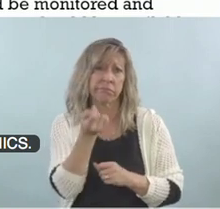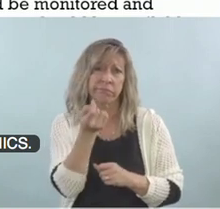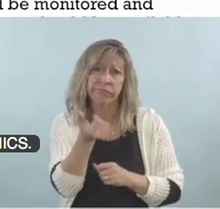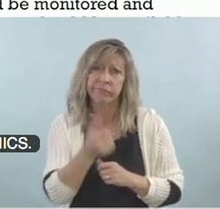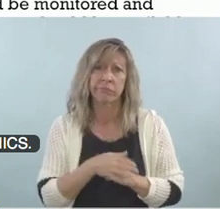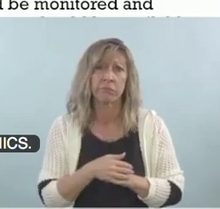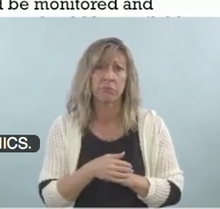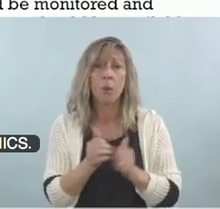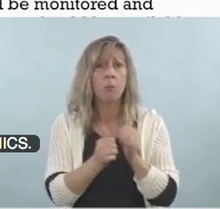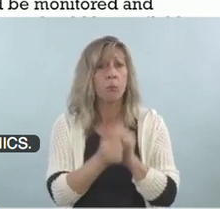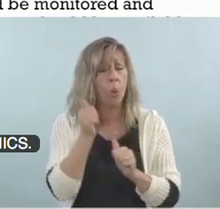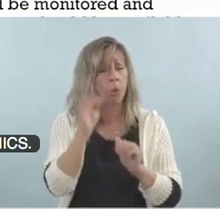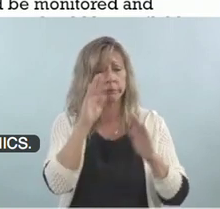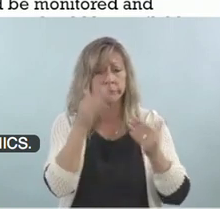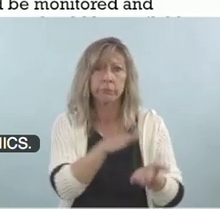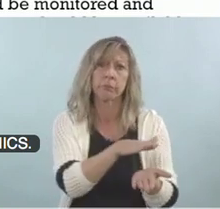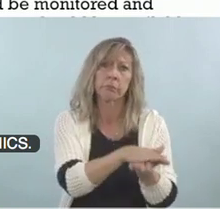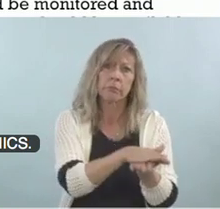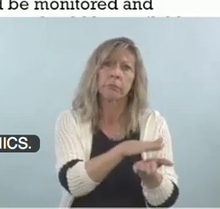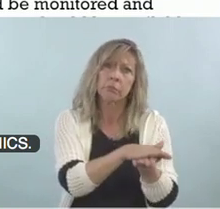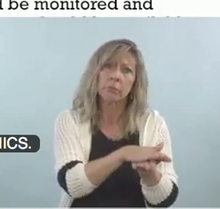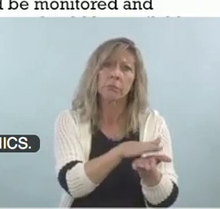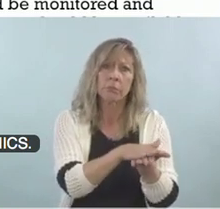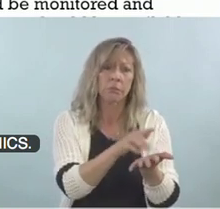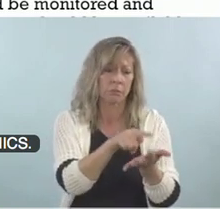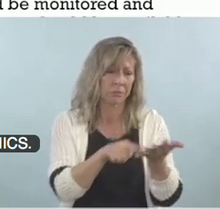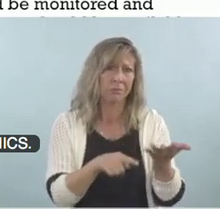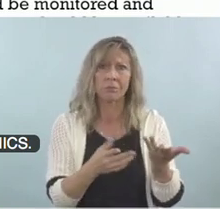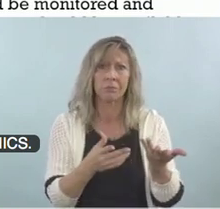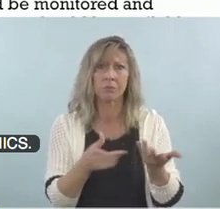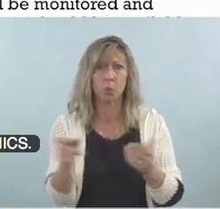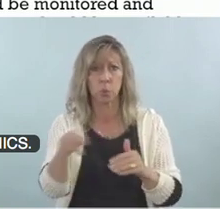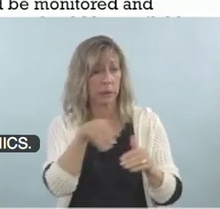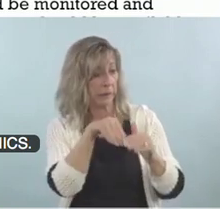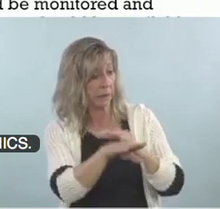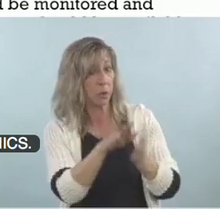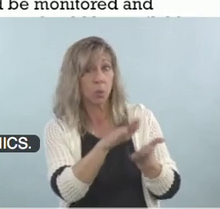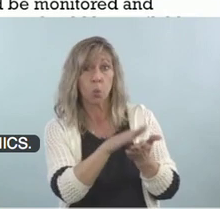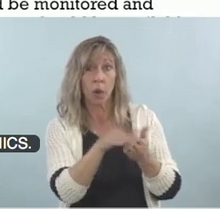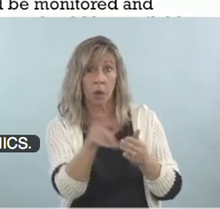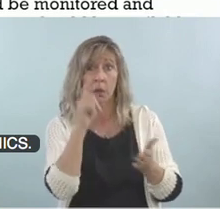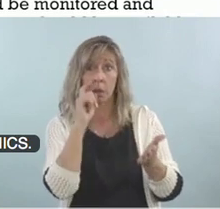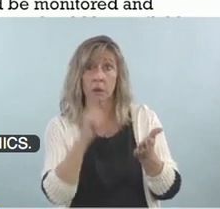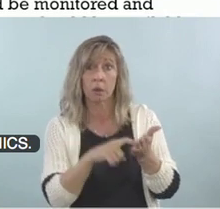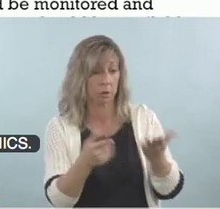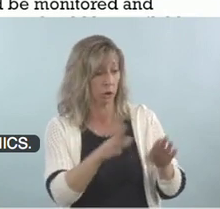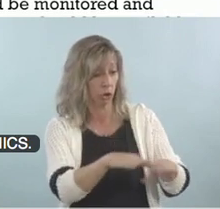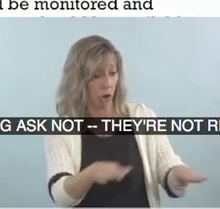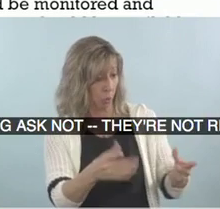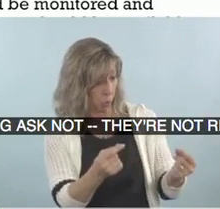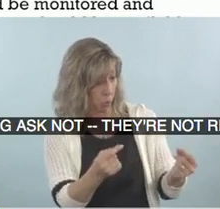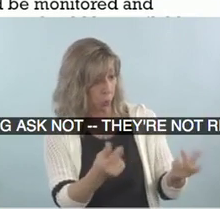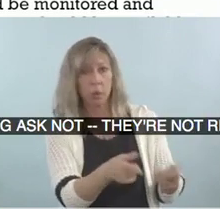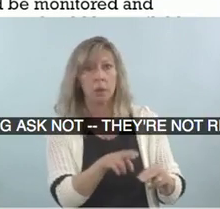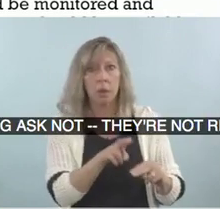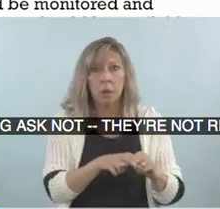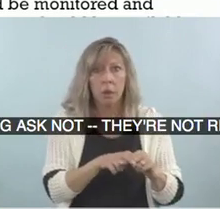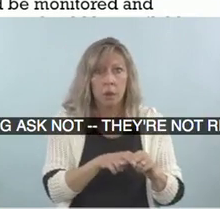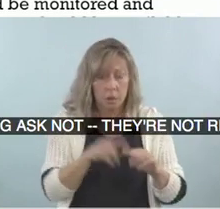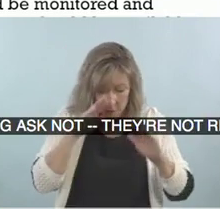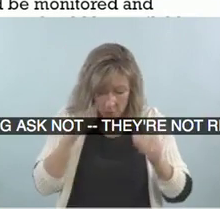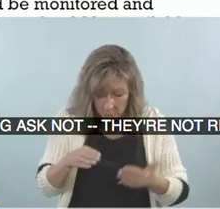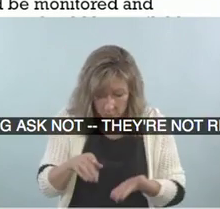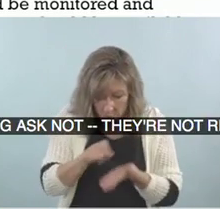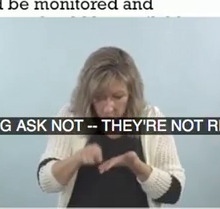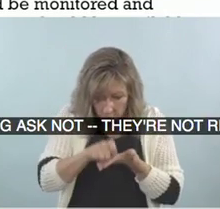elementary schools and see, um, children sitting and not, they're not really doing life skills. They're doing academic